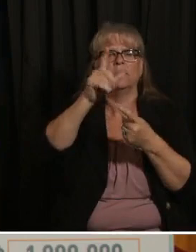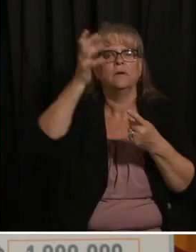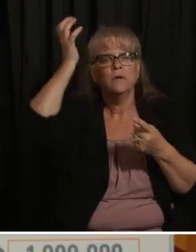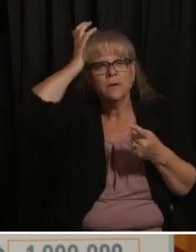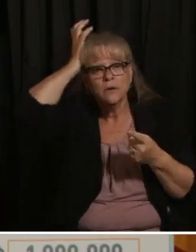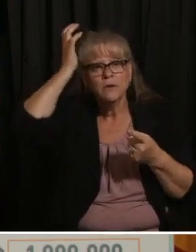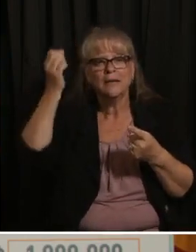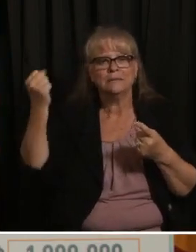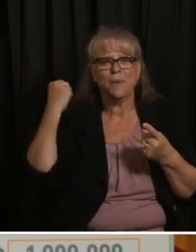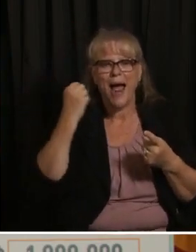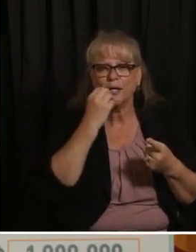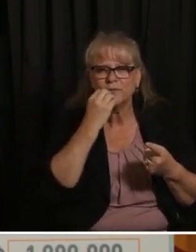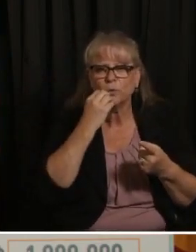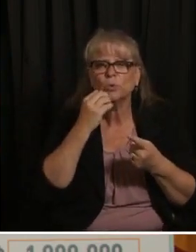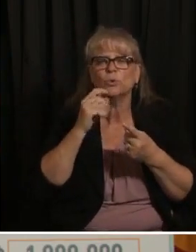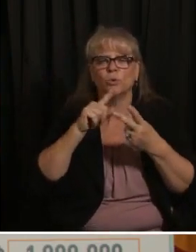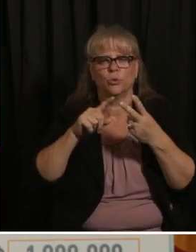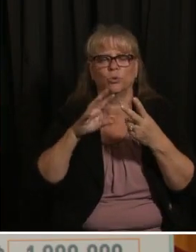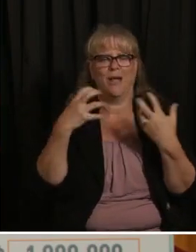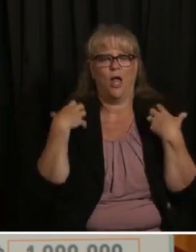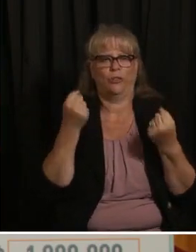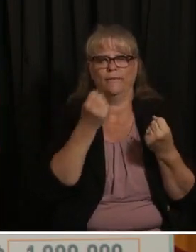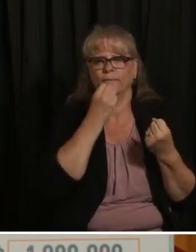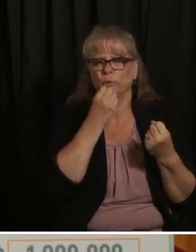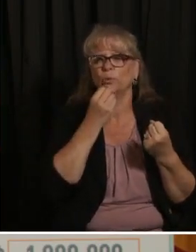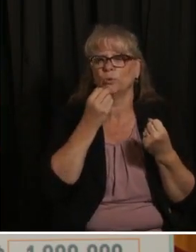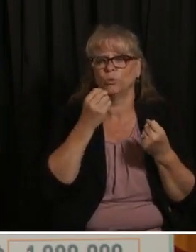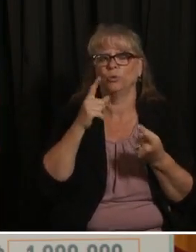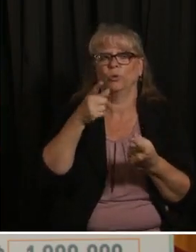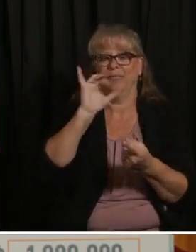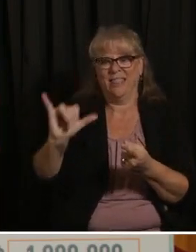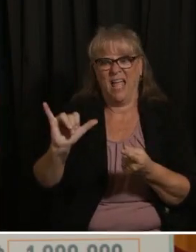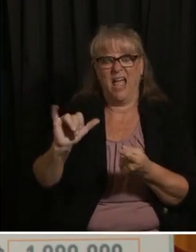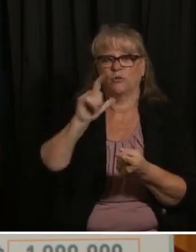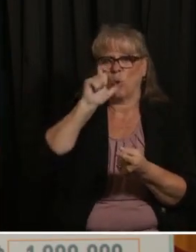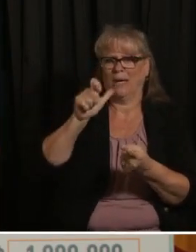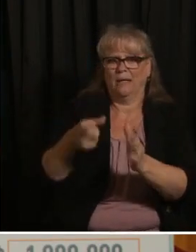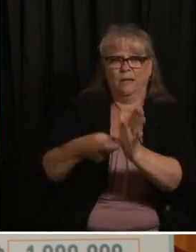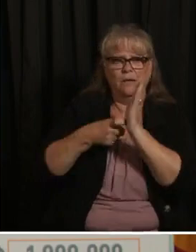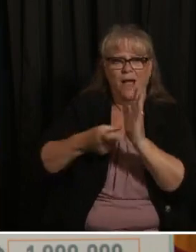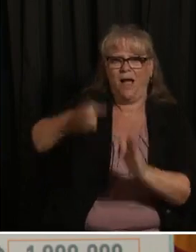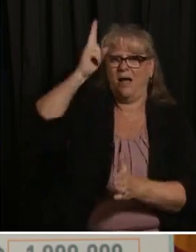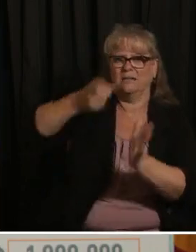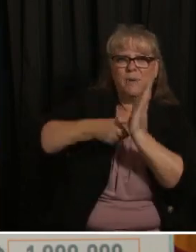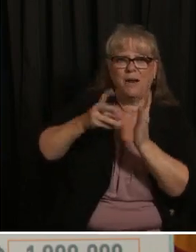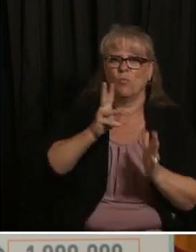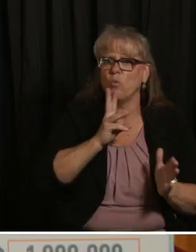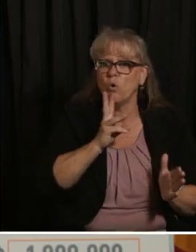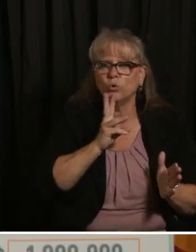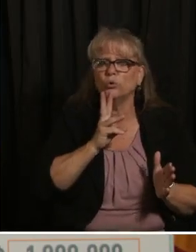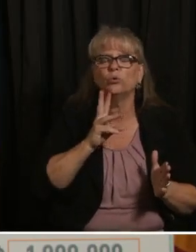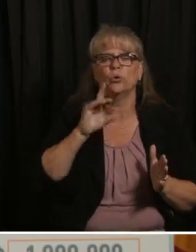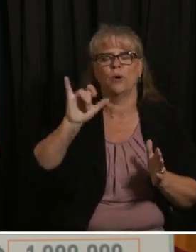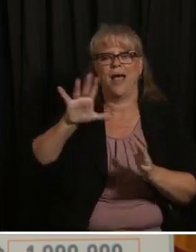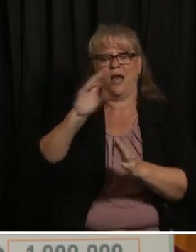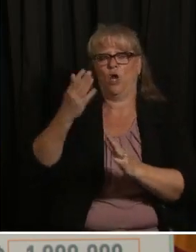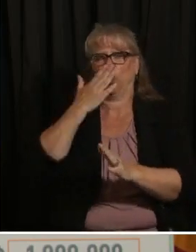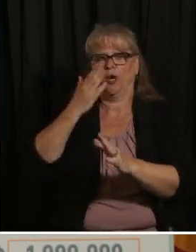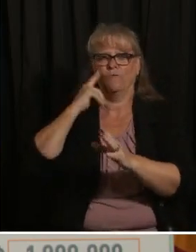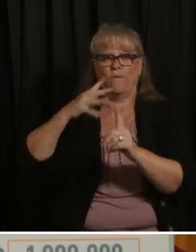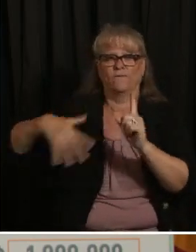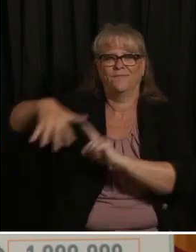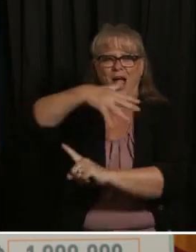grown locally using less water you know environmentally friendly um so the majority of the money that i'm getting